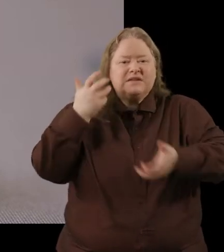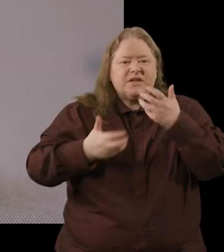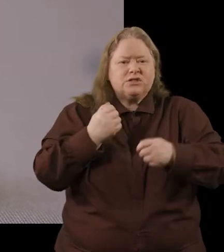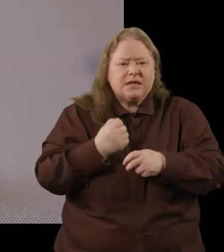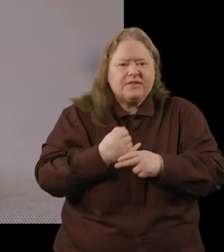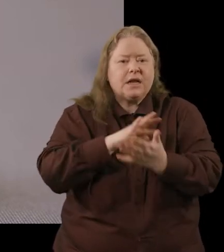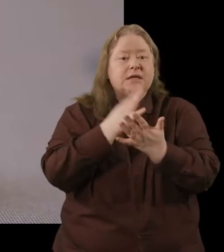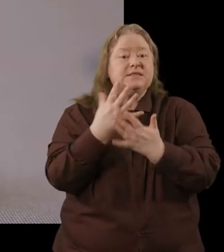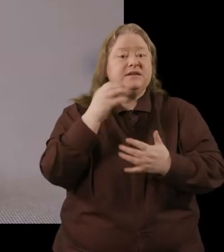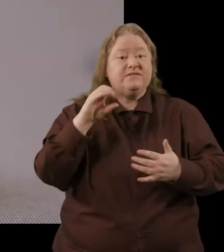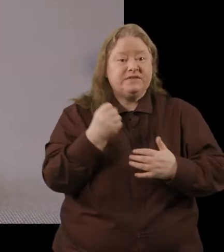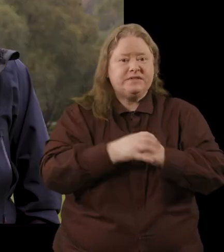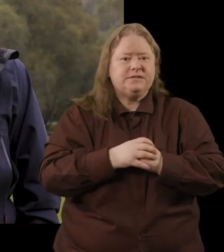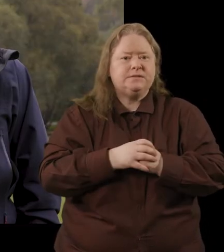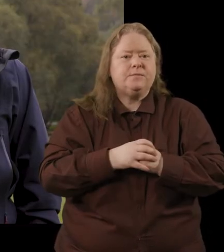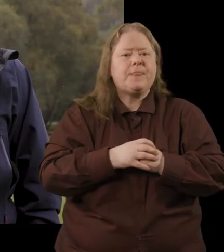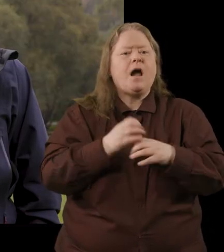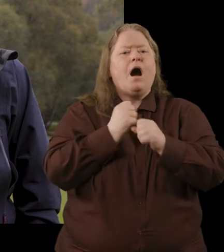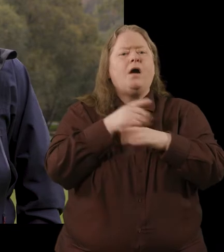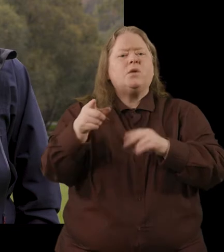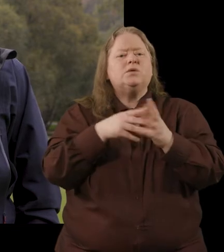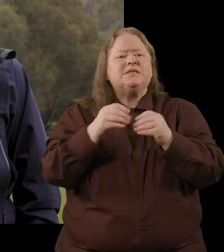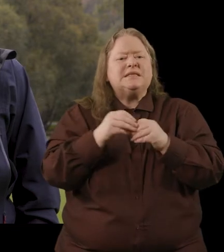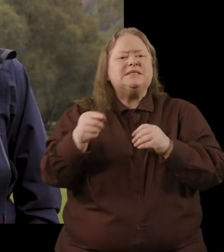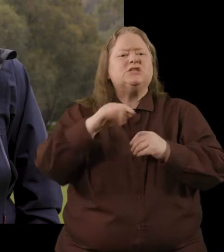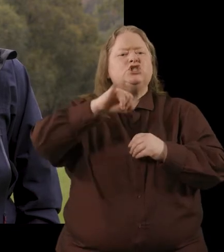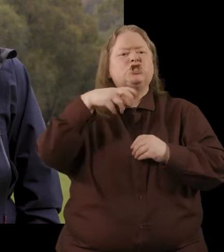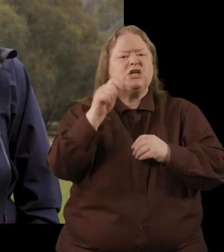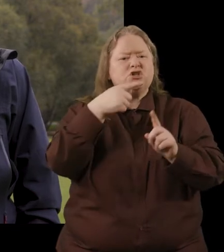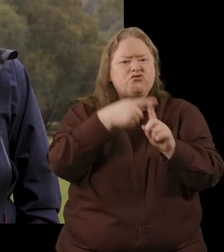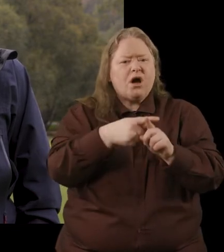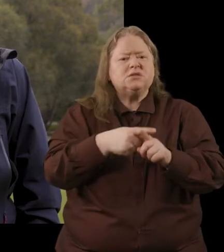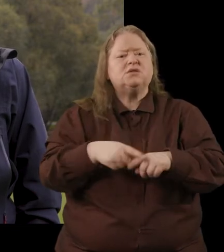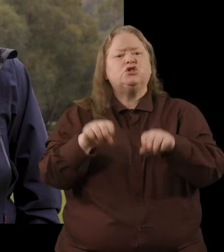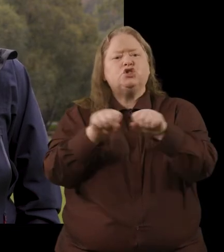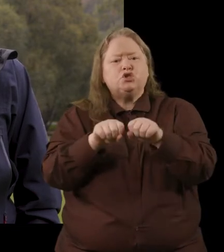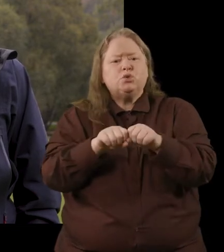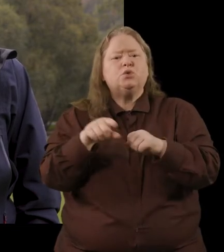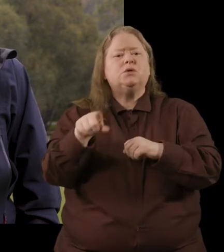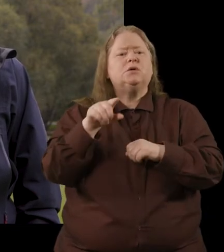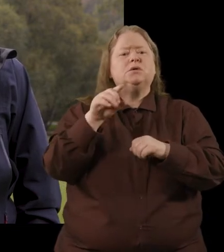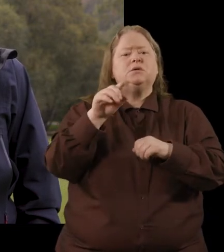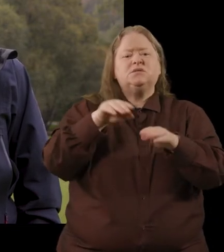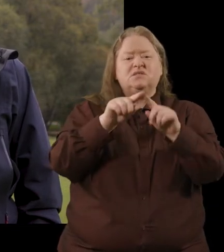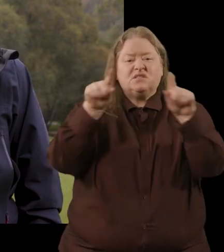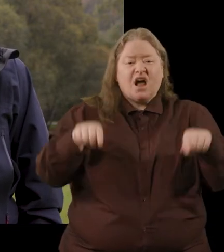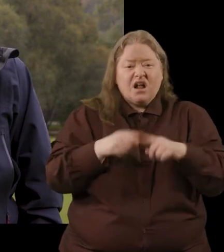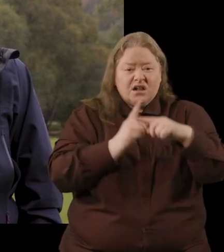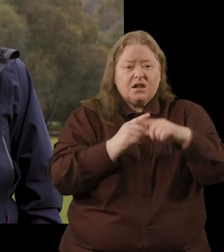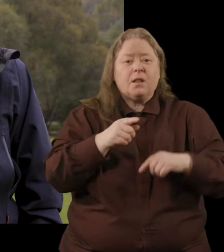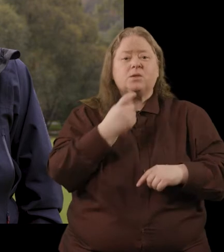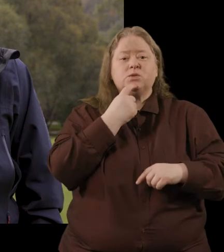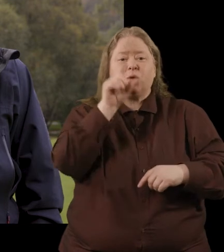1950s. All these objects, the jet cross, the shoe, the tile, the stone crosses,